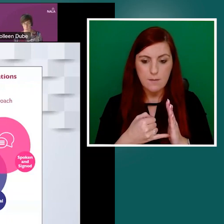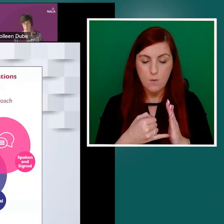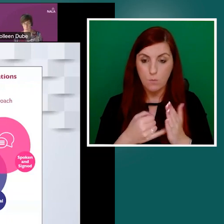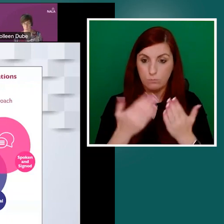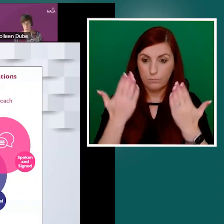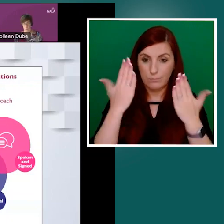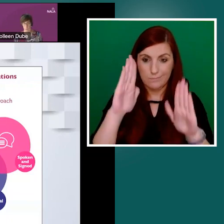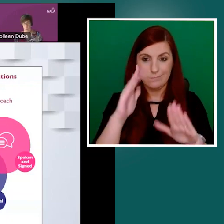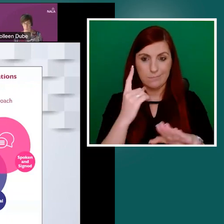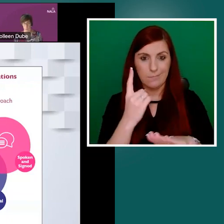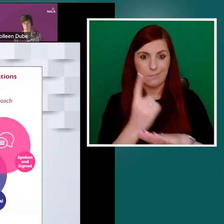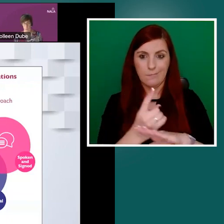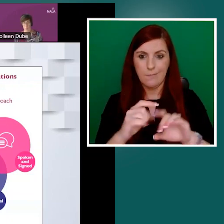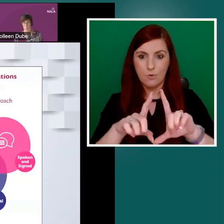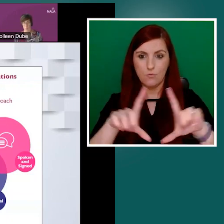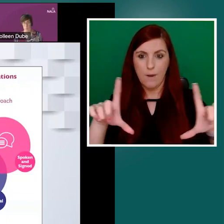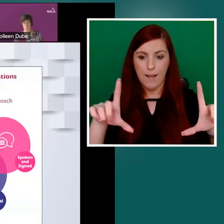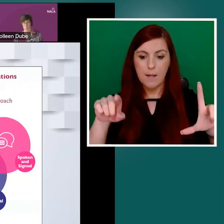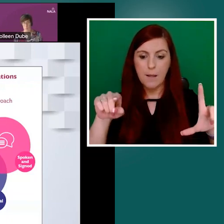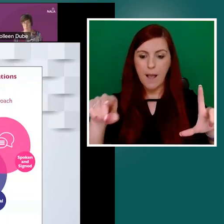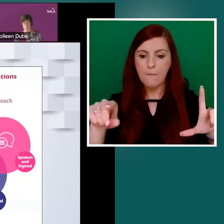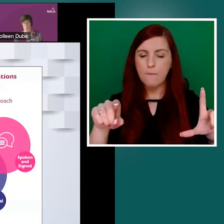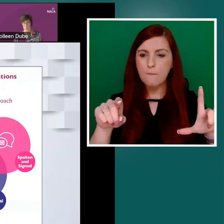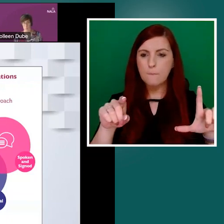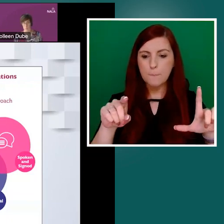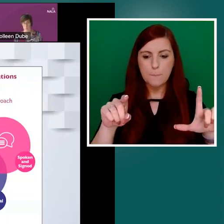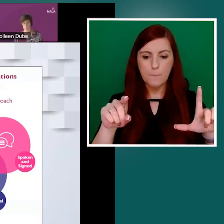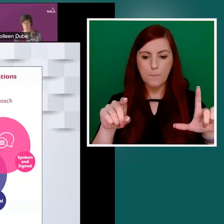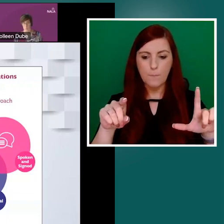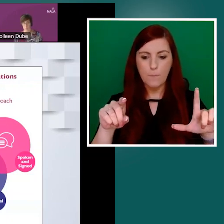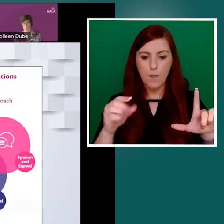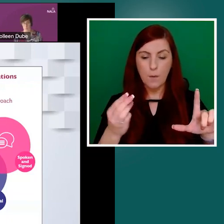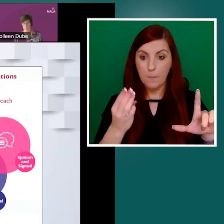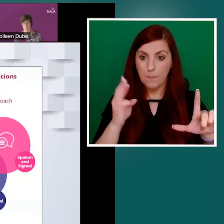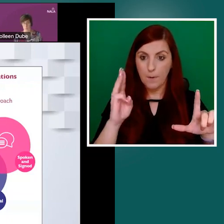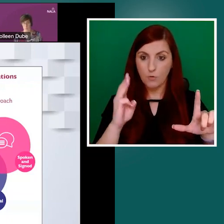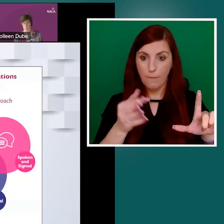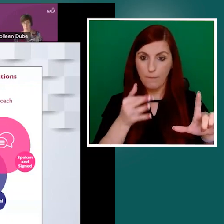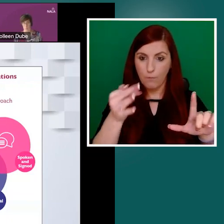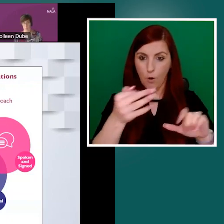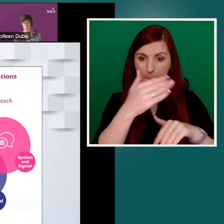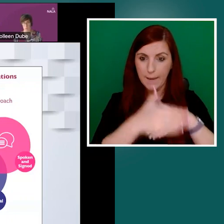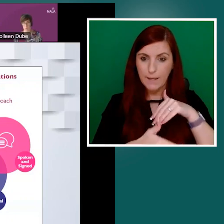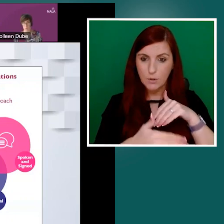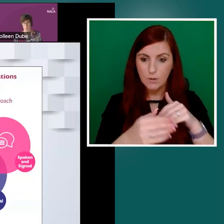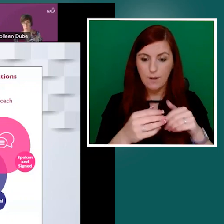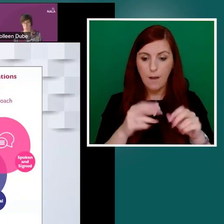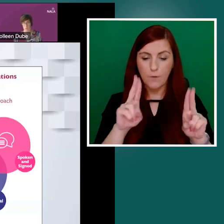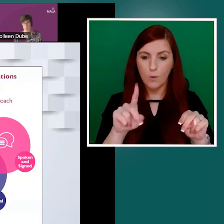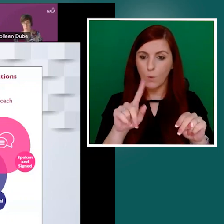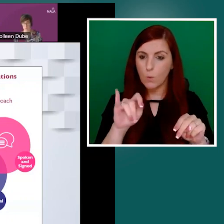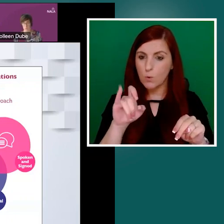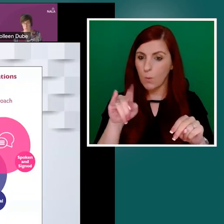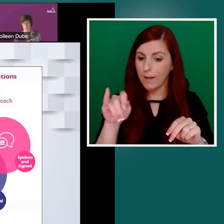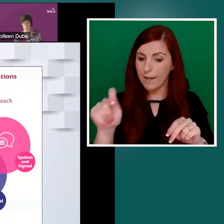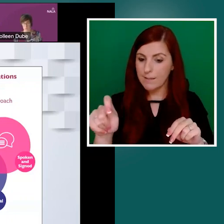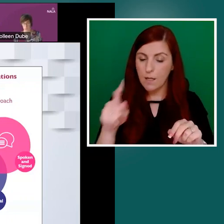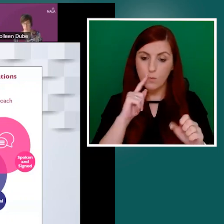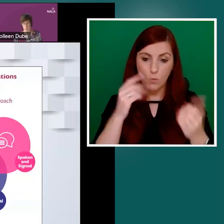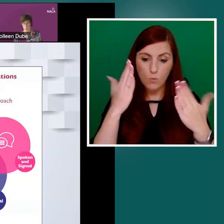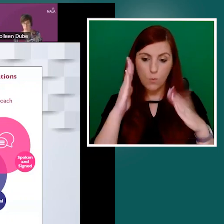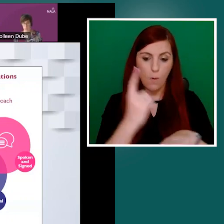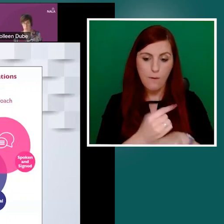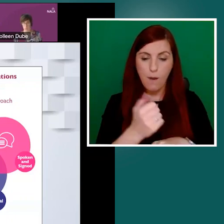And it would show there that the toolkit is divided into three key sections for written communications